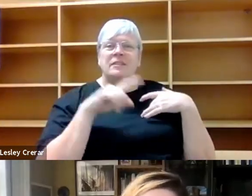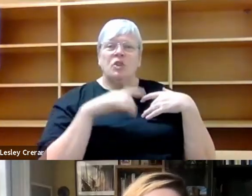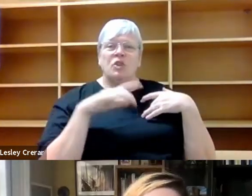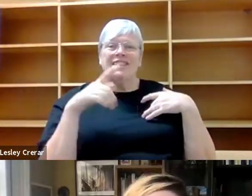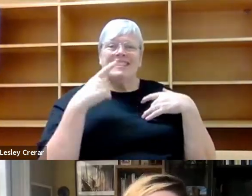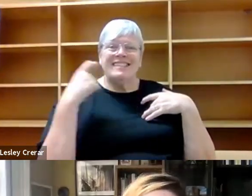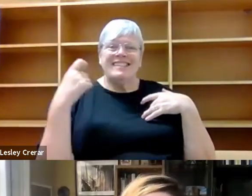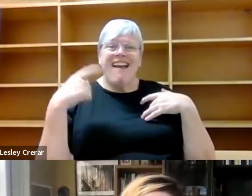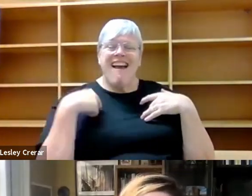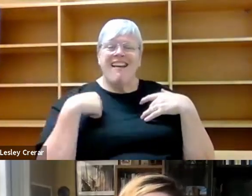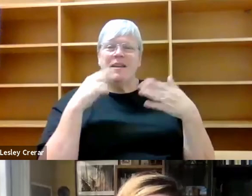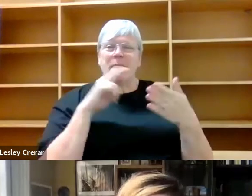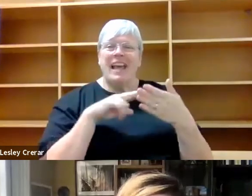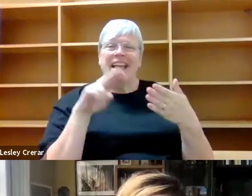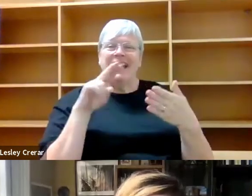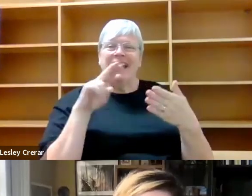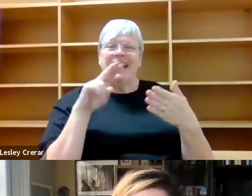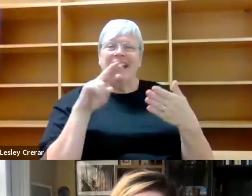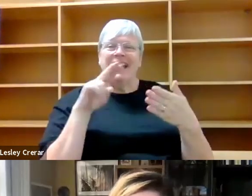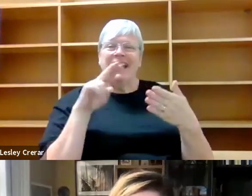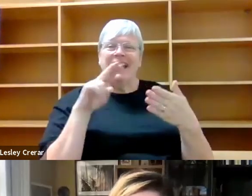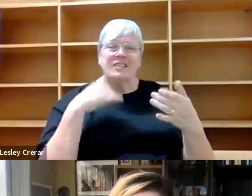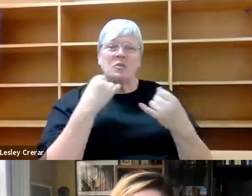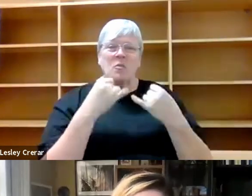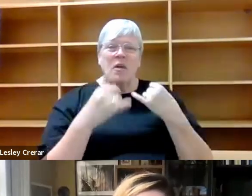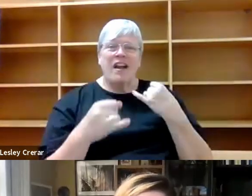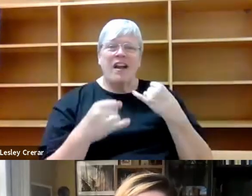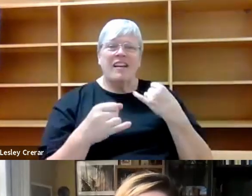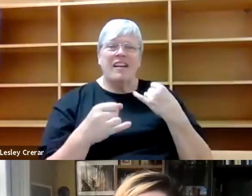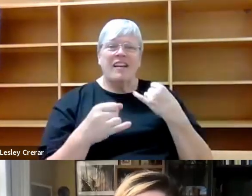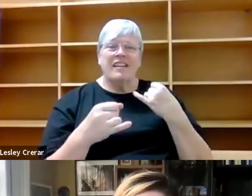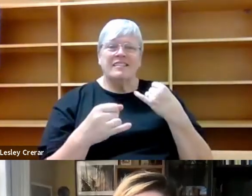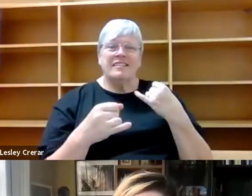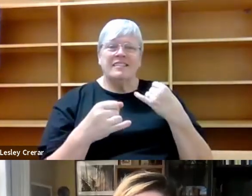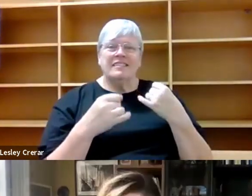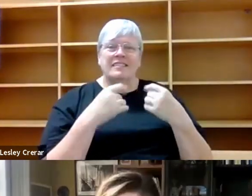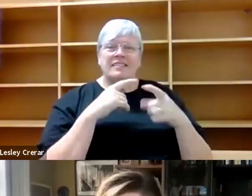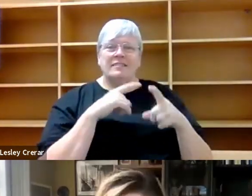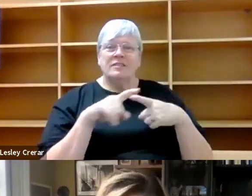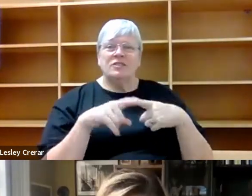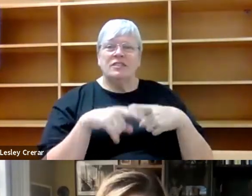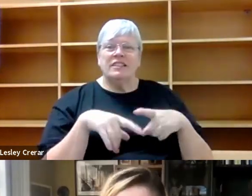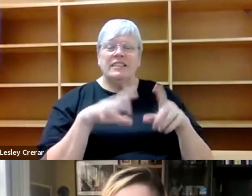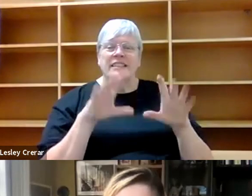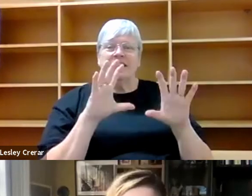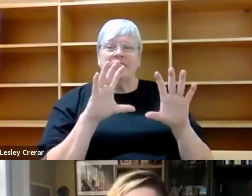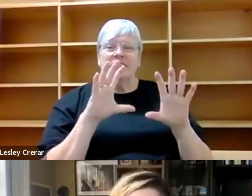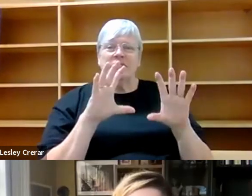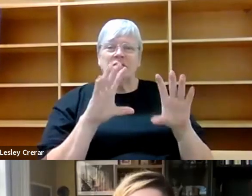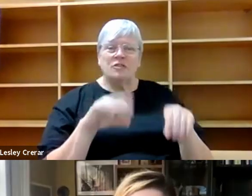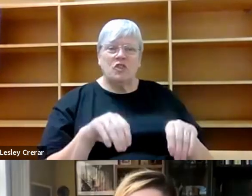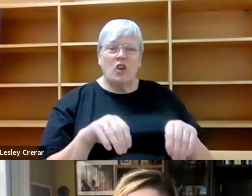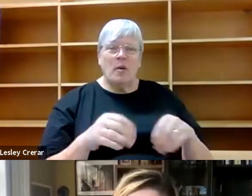because I've spent my whole time trying to stop him eating tissues or, um, you know, steal footballs from small children. Or,